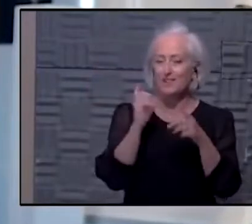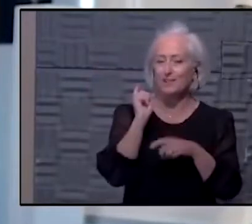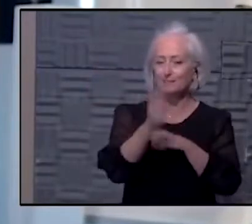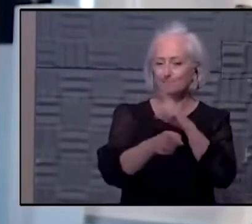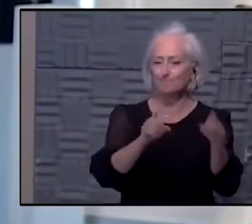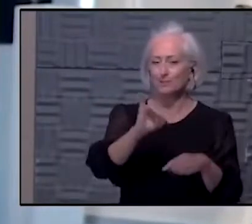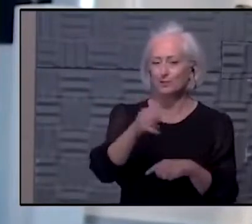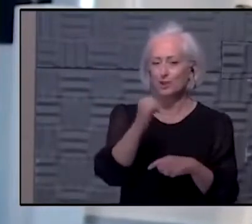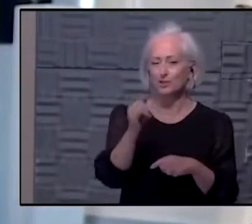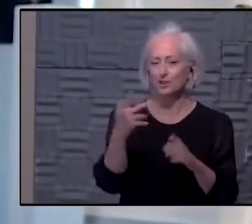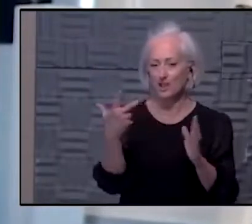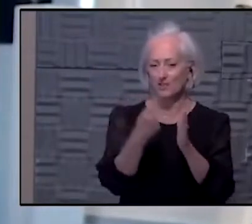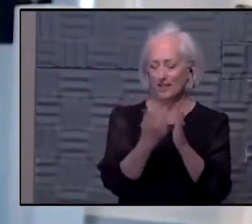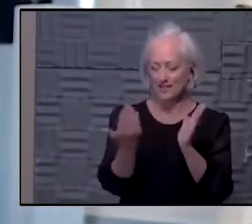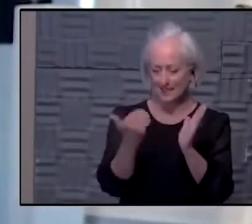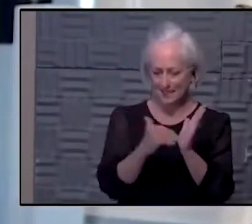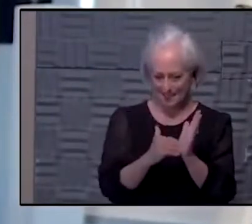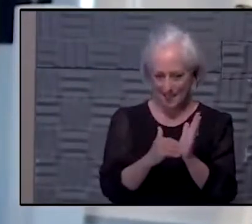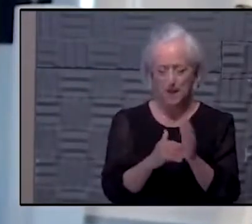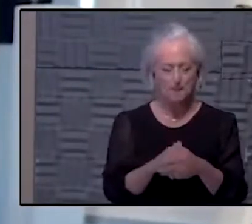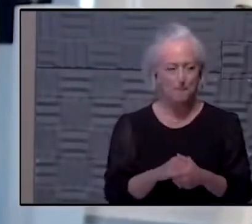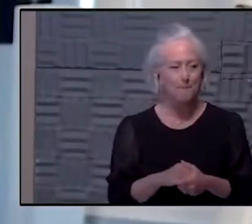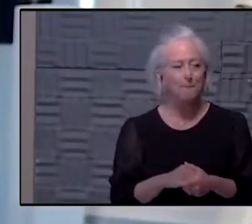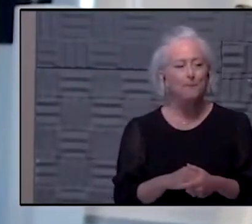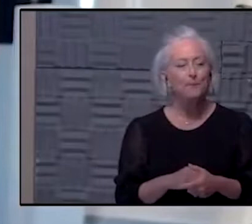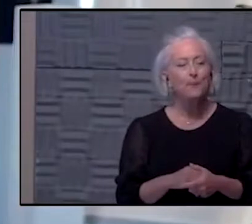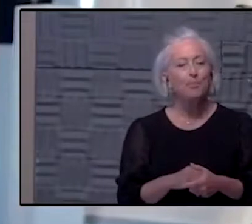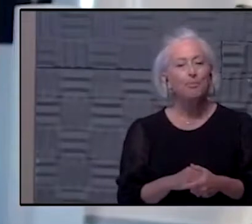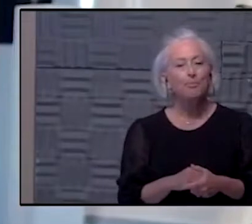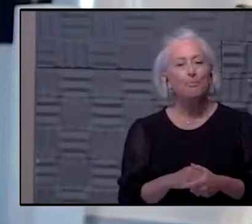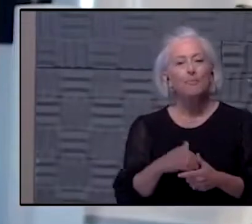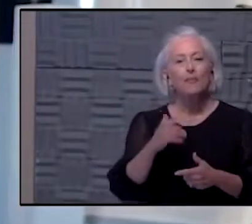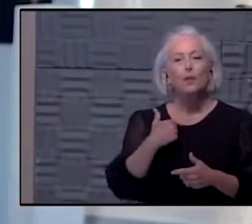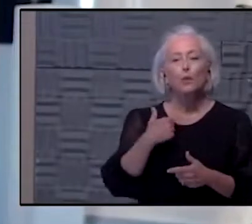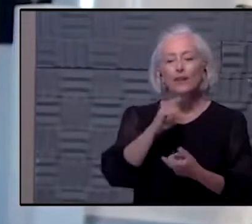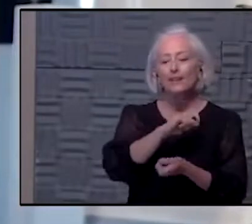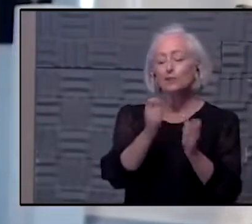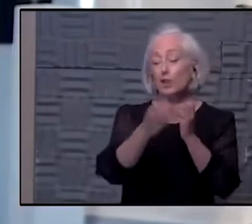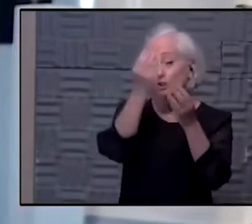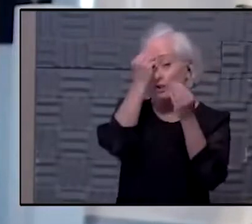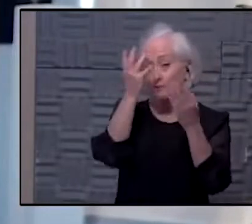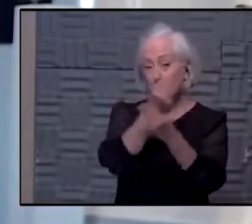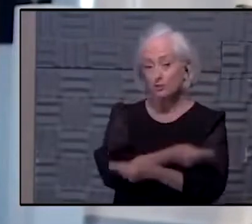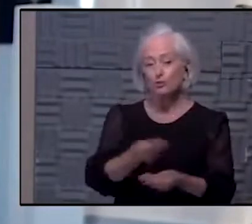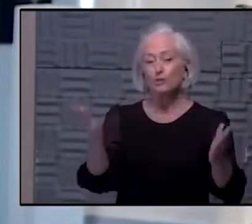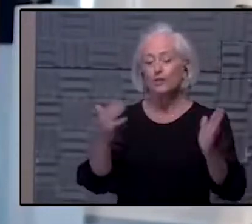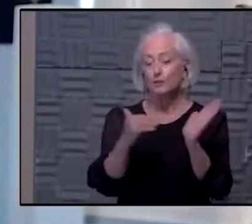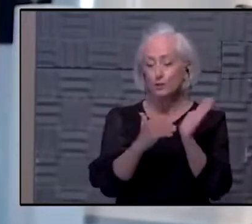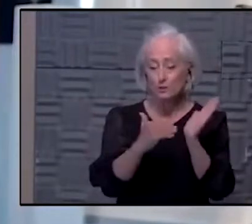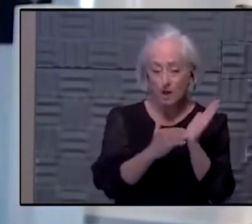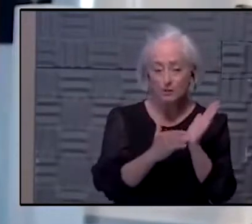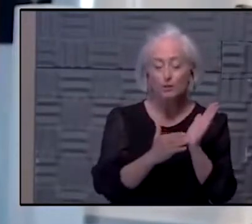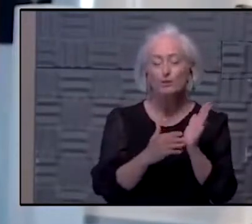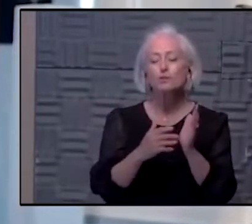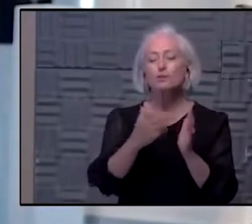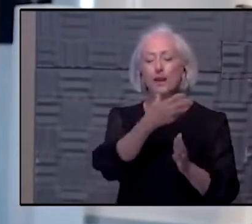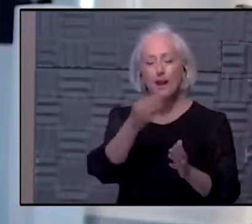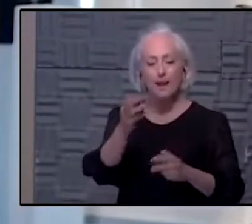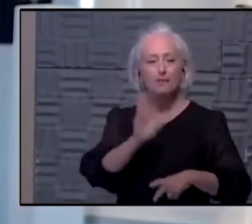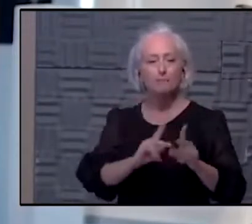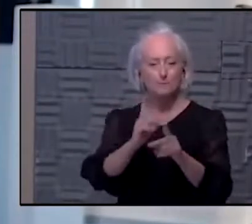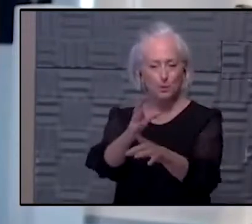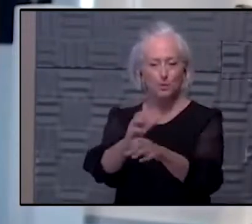We put out the modified information to be provided to clinicians and to people receiving the vaccine.